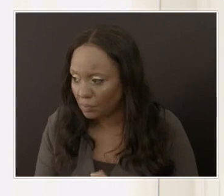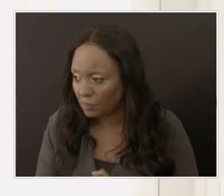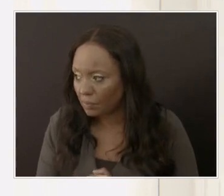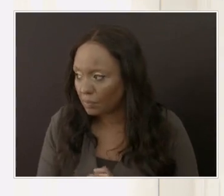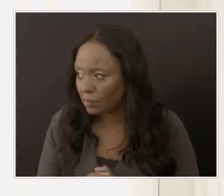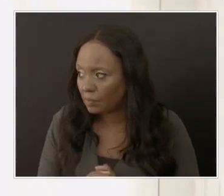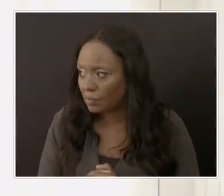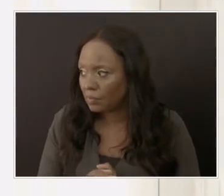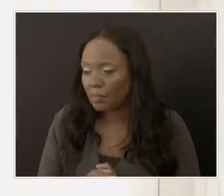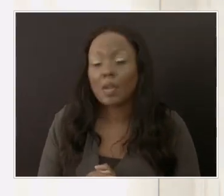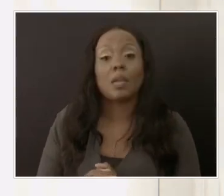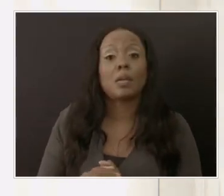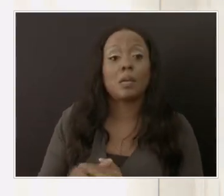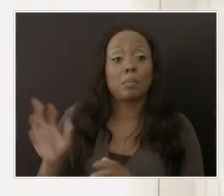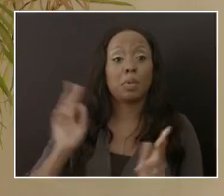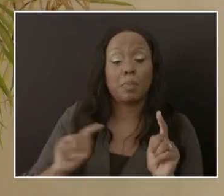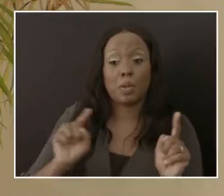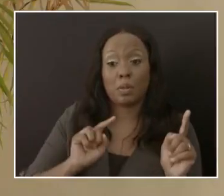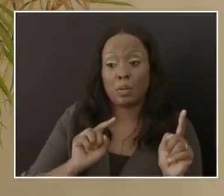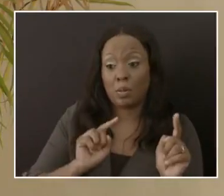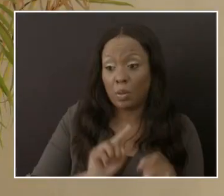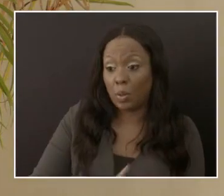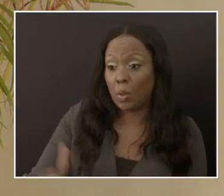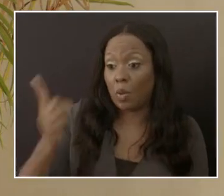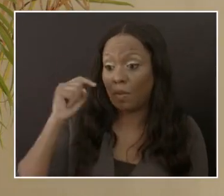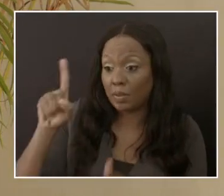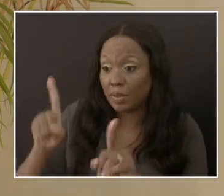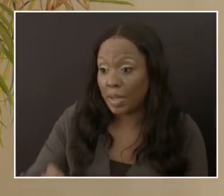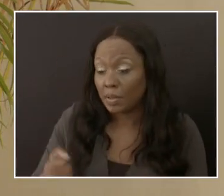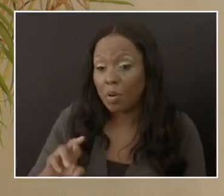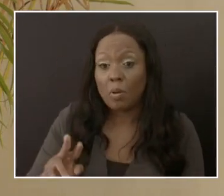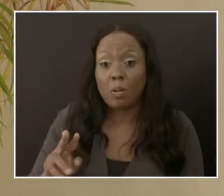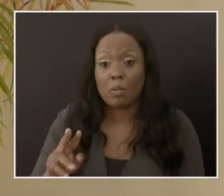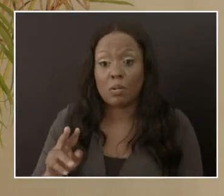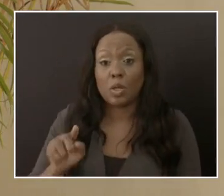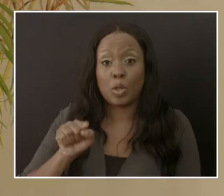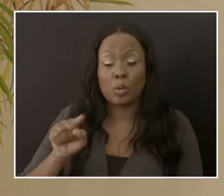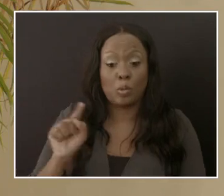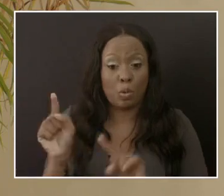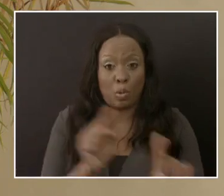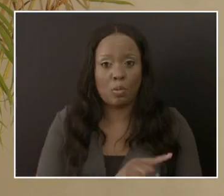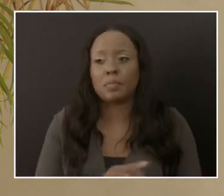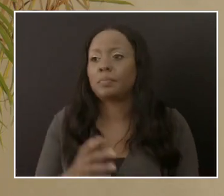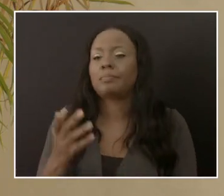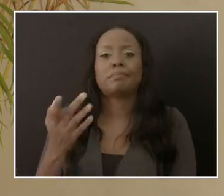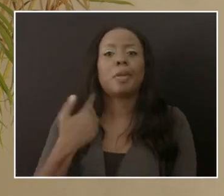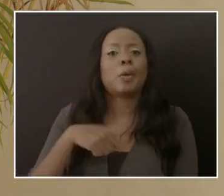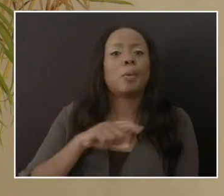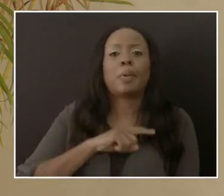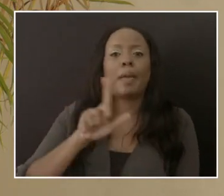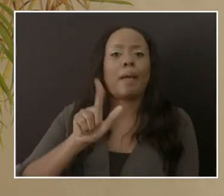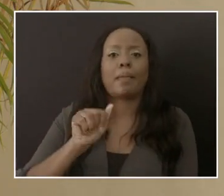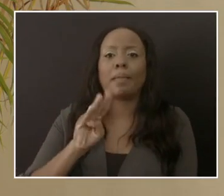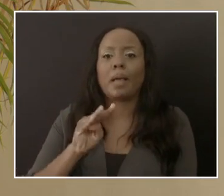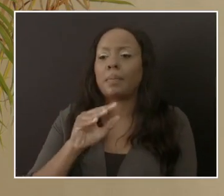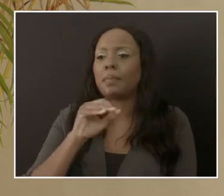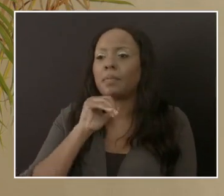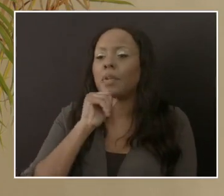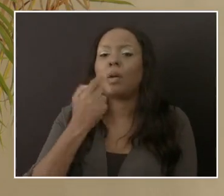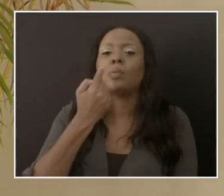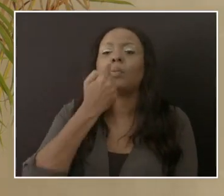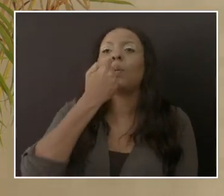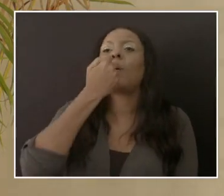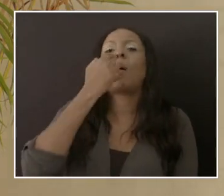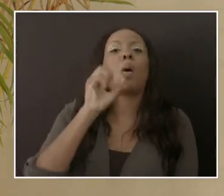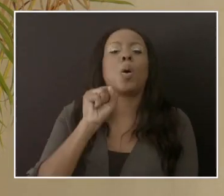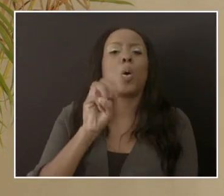you would go to them. So the laboratory does not actually do any of the swab in itself. Persons actually utilize any of the